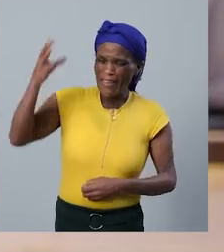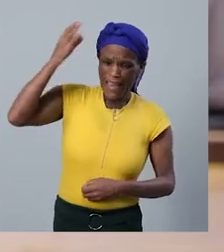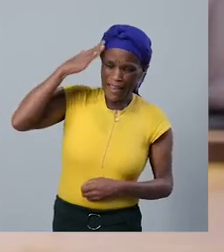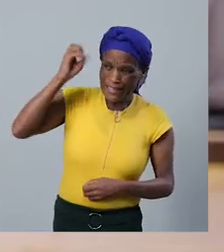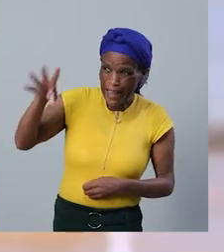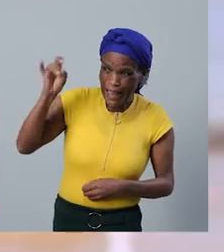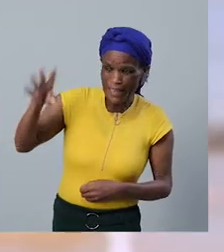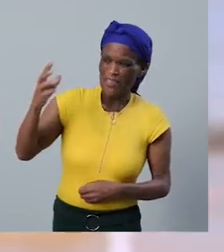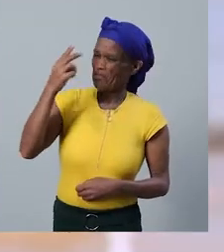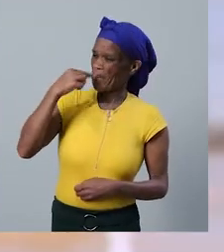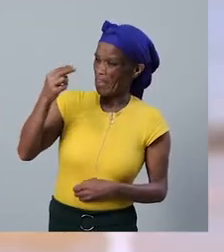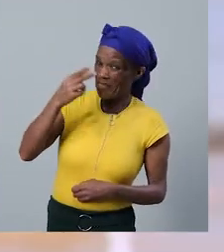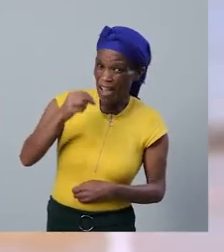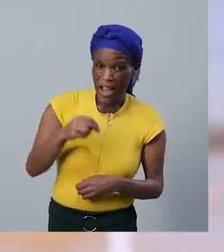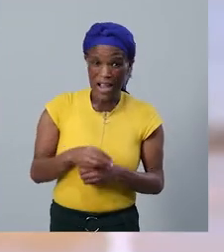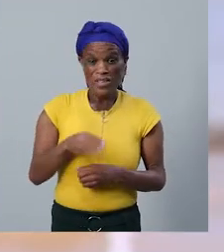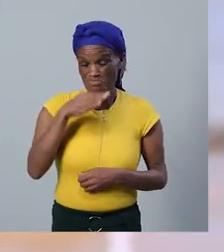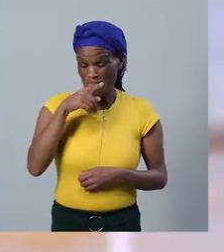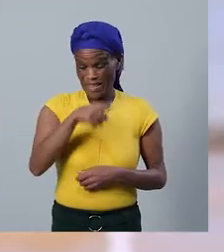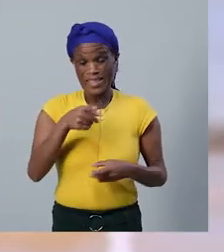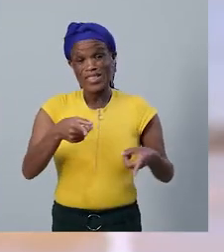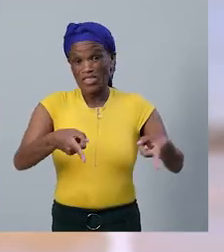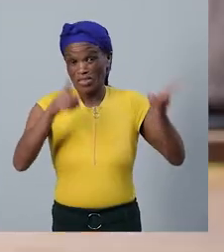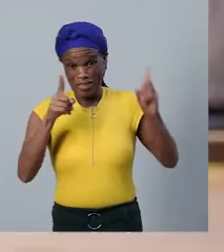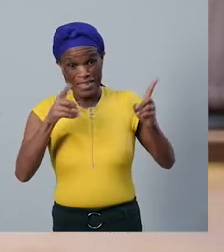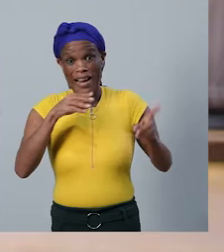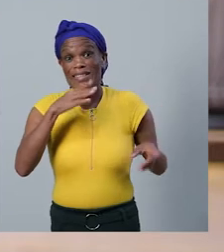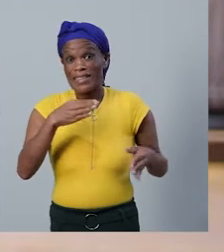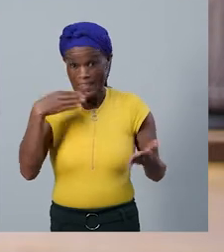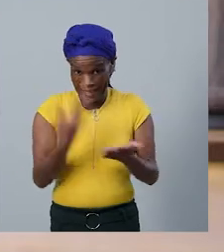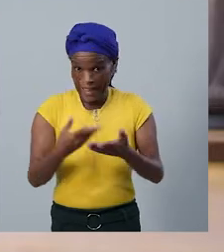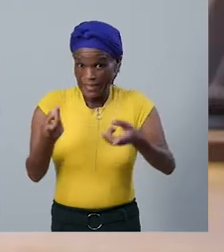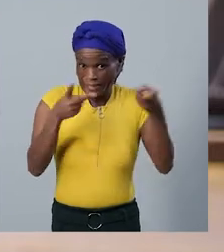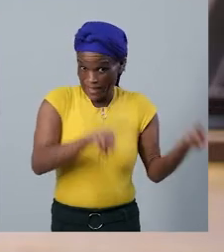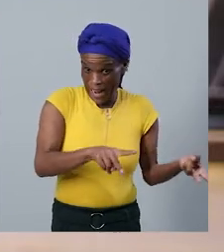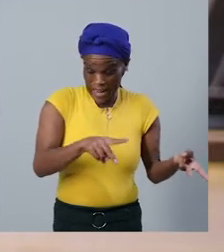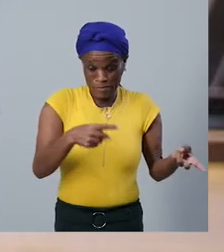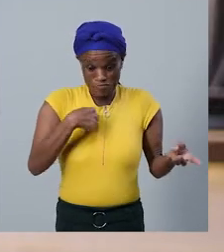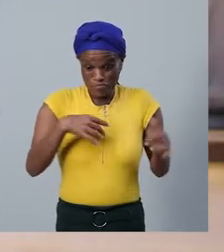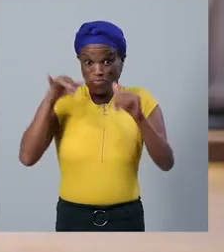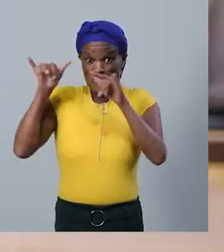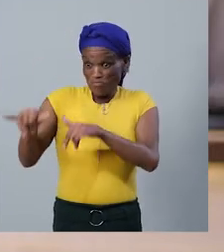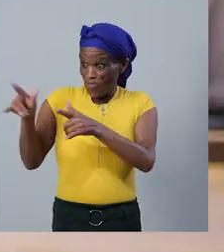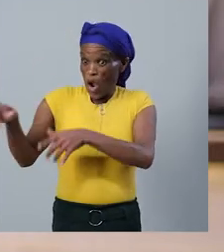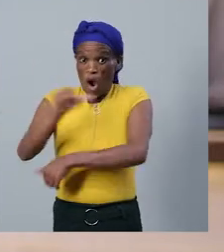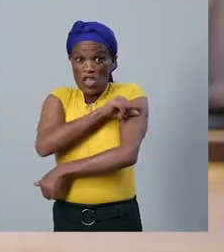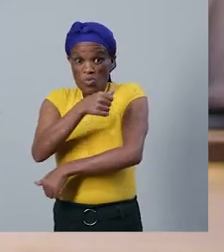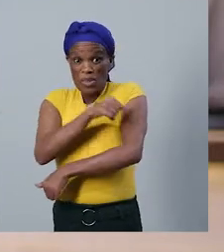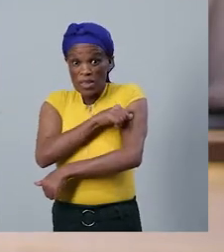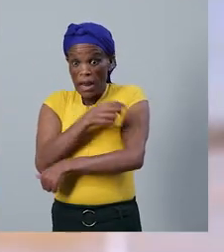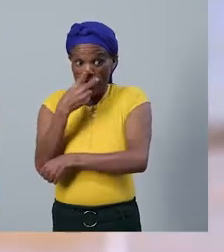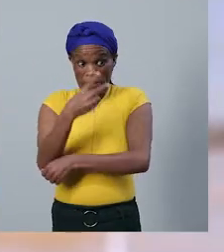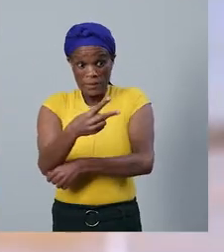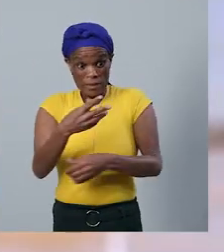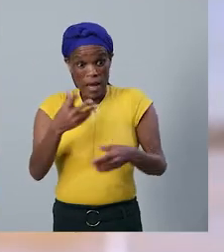a fever. COVID is a very serious and deadly disease. When I was in hospital, I saw somebody's body being carried